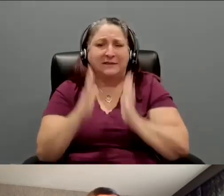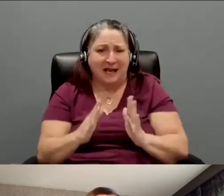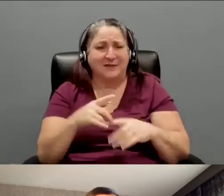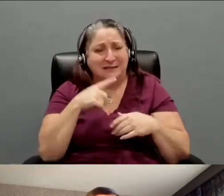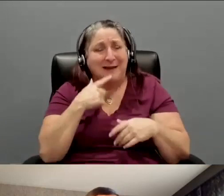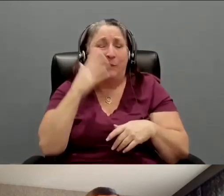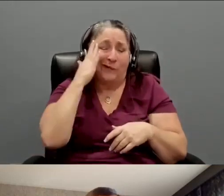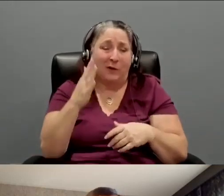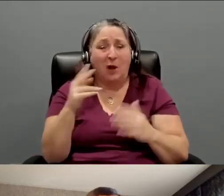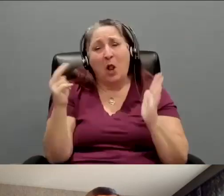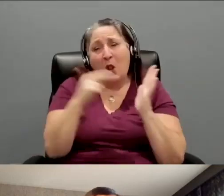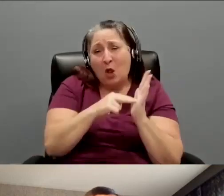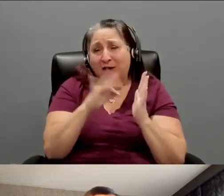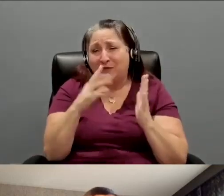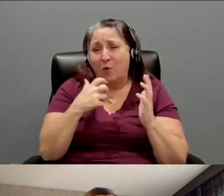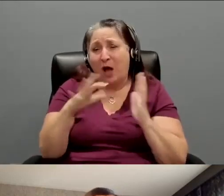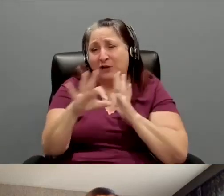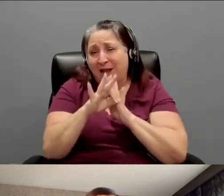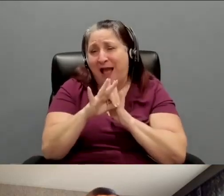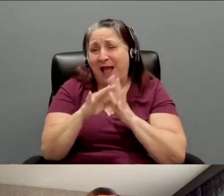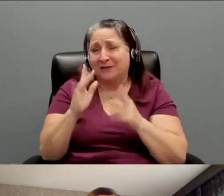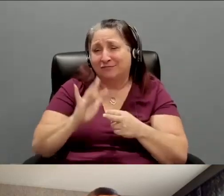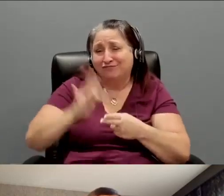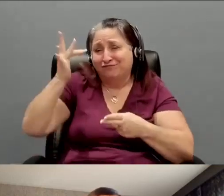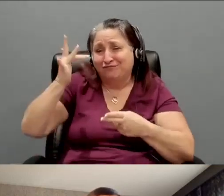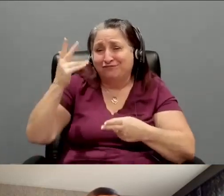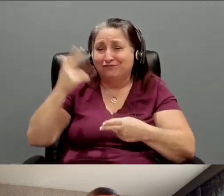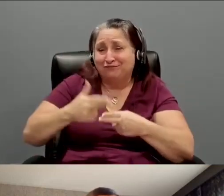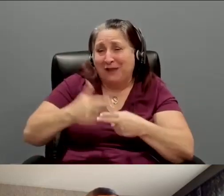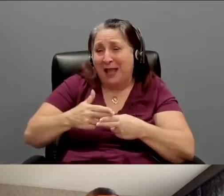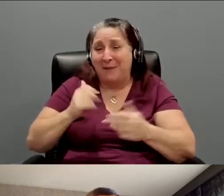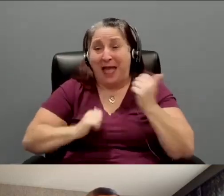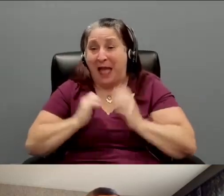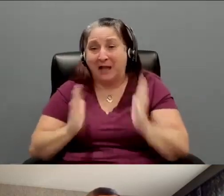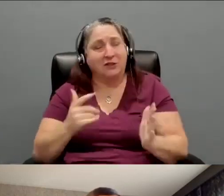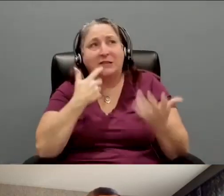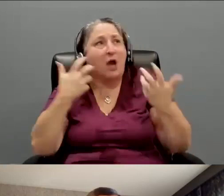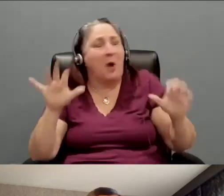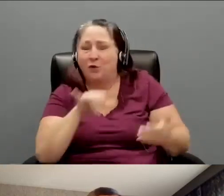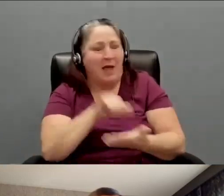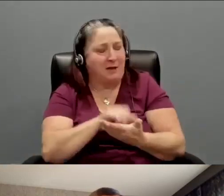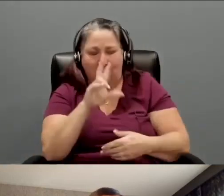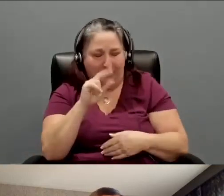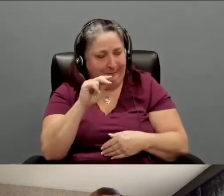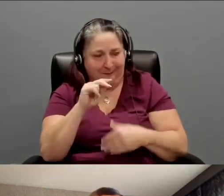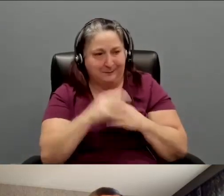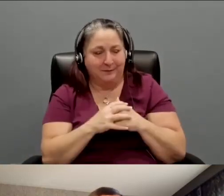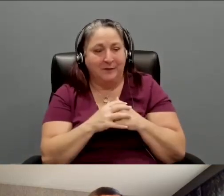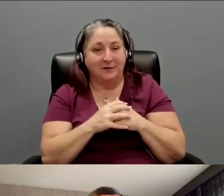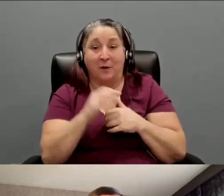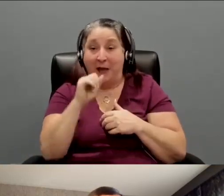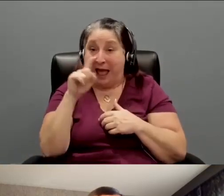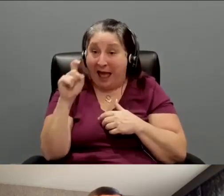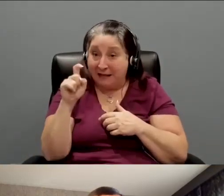we'll look at this. If you want to cast name actors or something. And I said, that's not the way I want to do this. So him, Alex